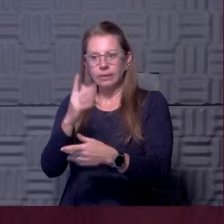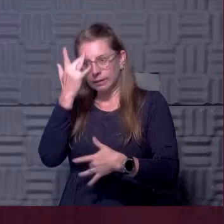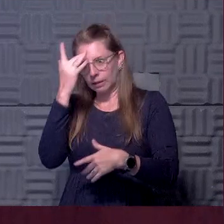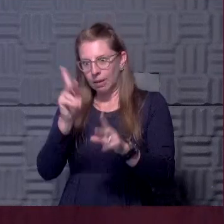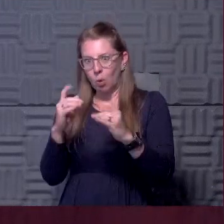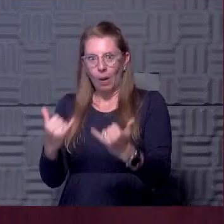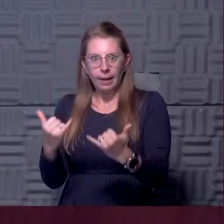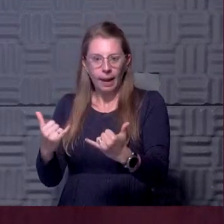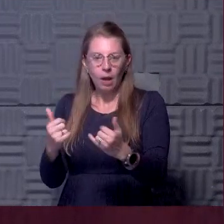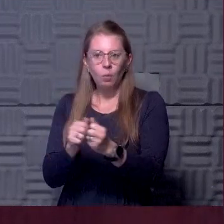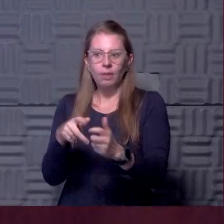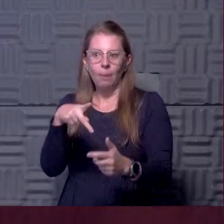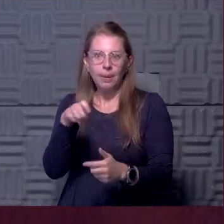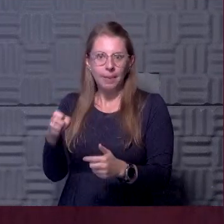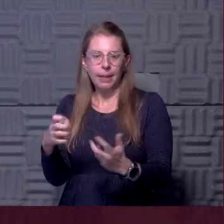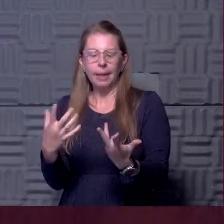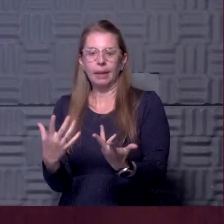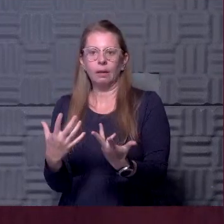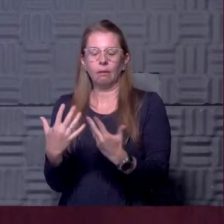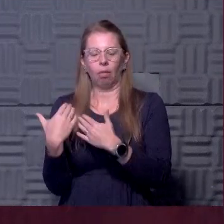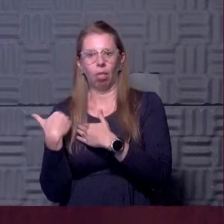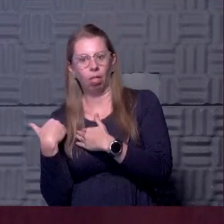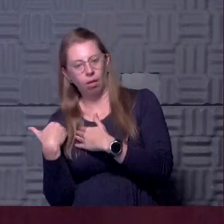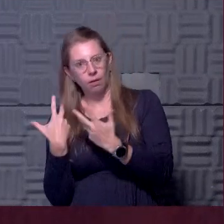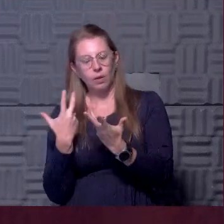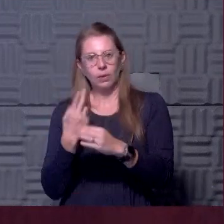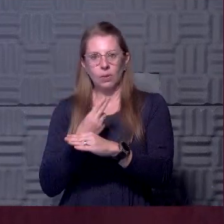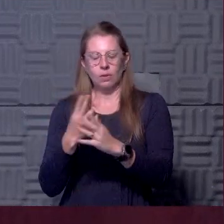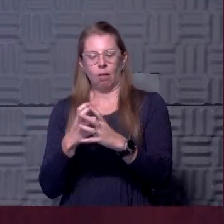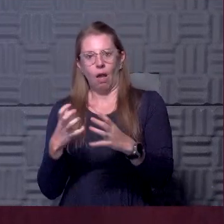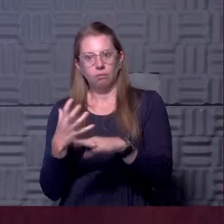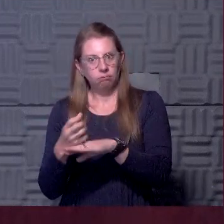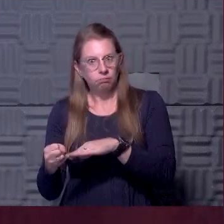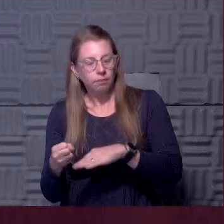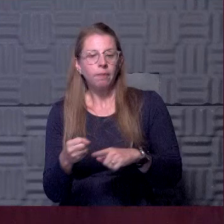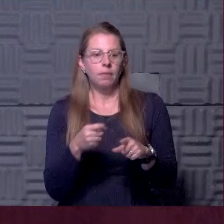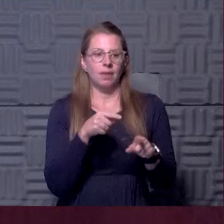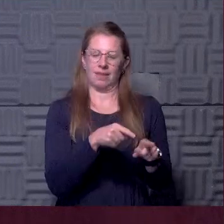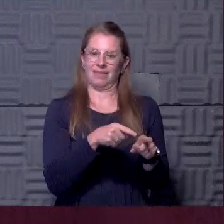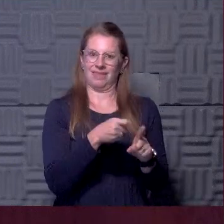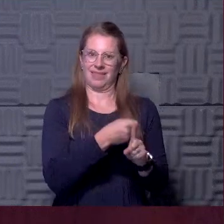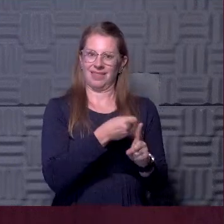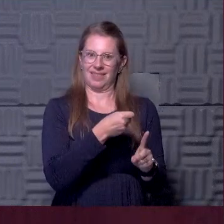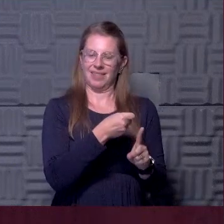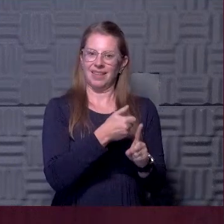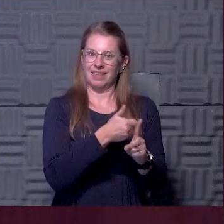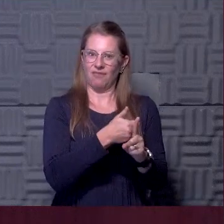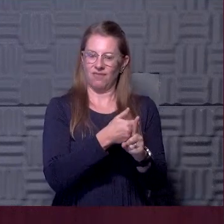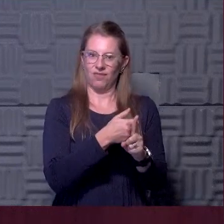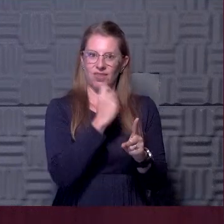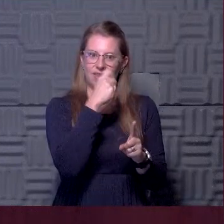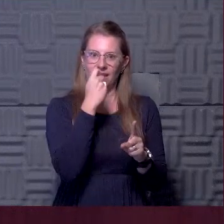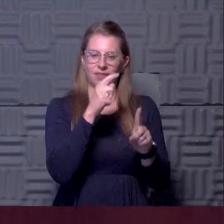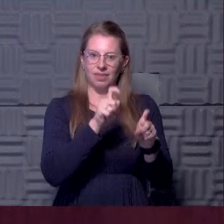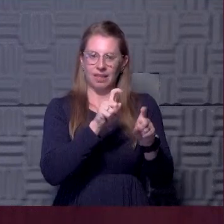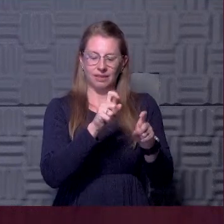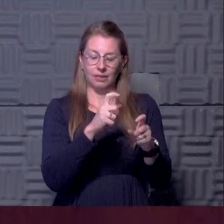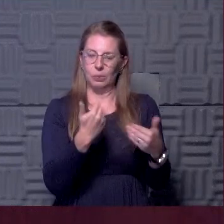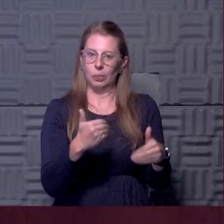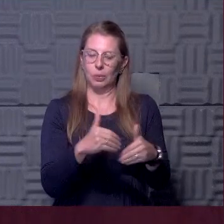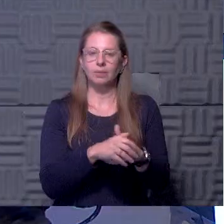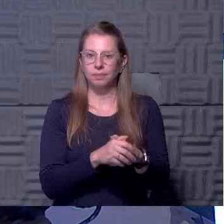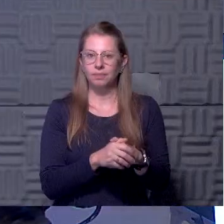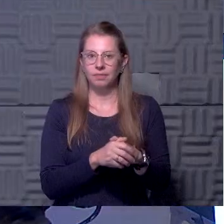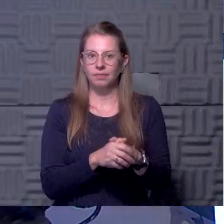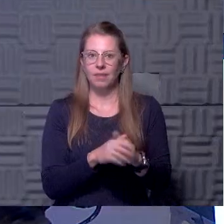without the PPE burn that we would have had otherwise. So it's, it's a, it's a really advantageous approach for doing this mass surveillance testing that we're doing on the campus